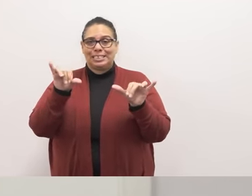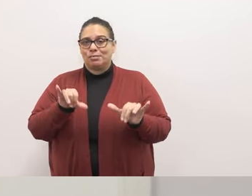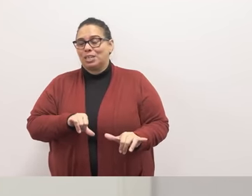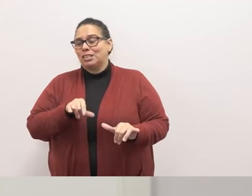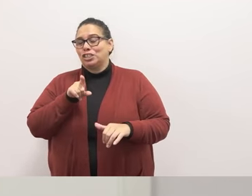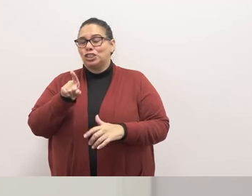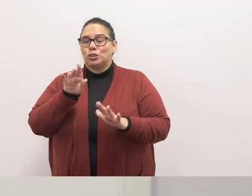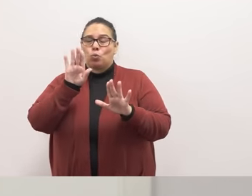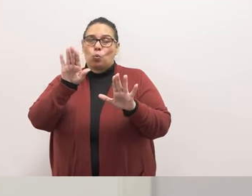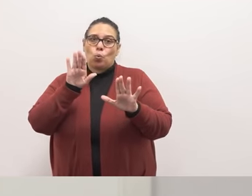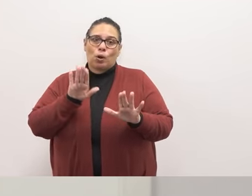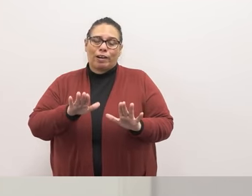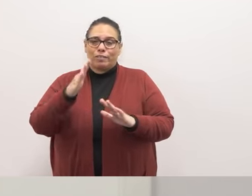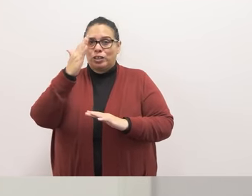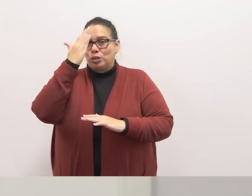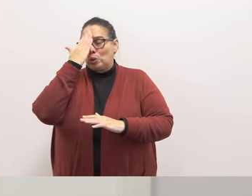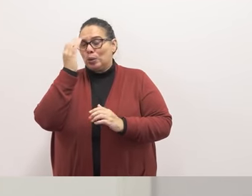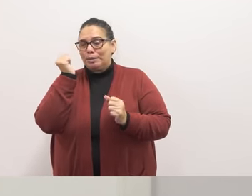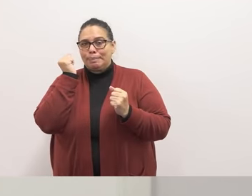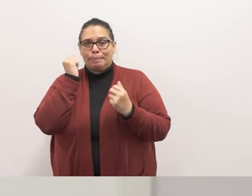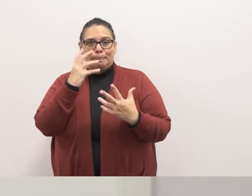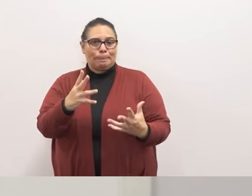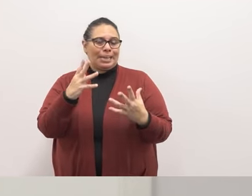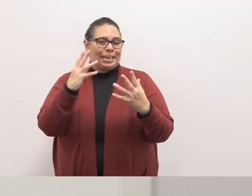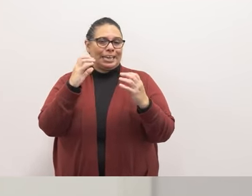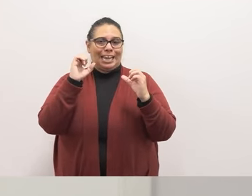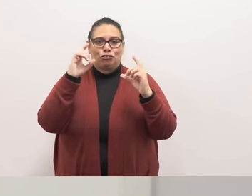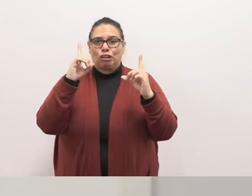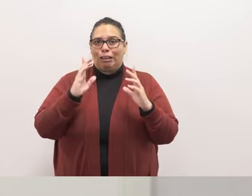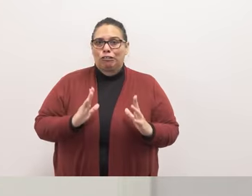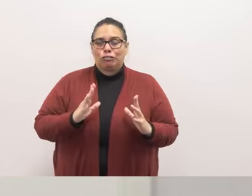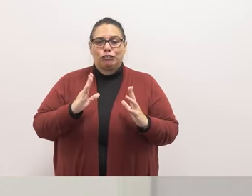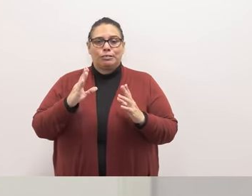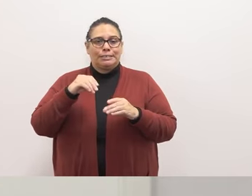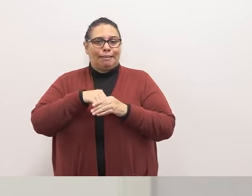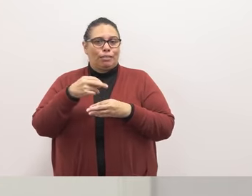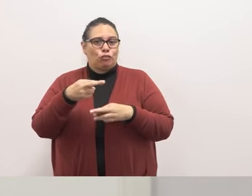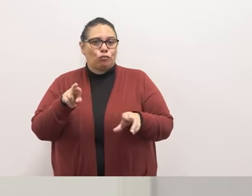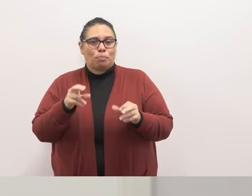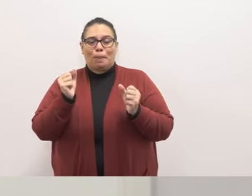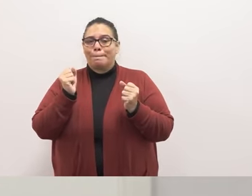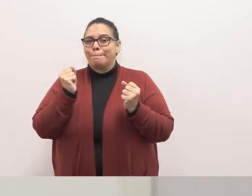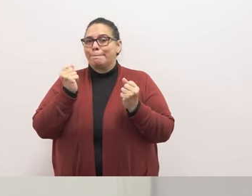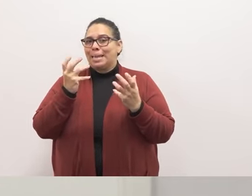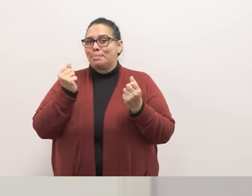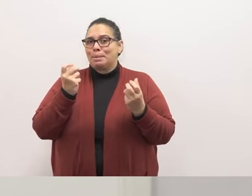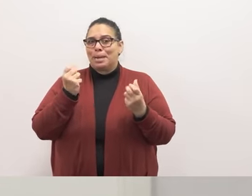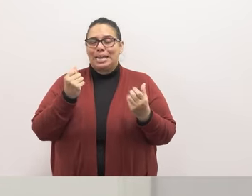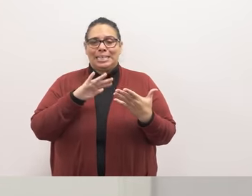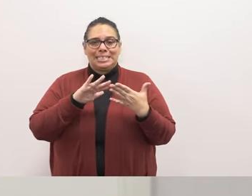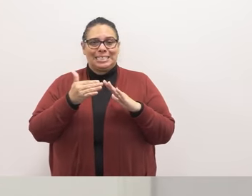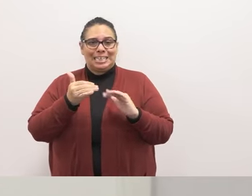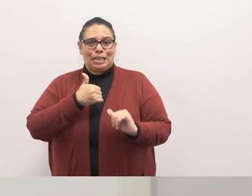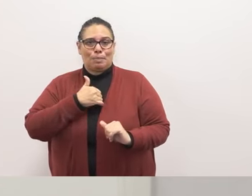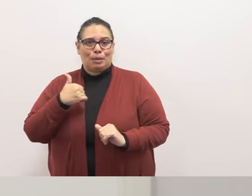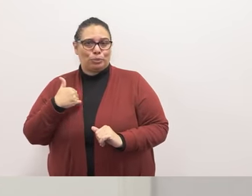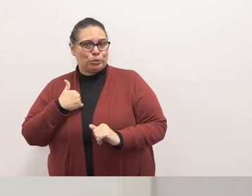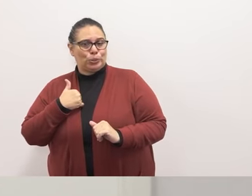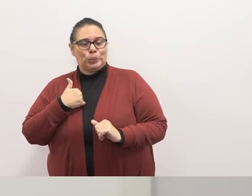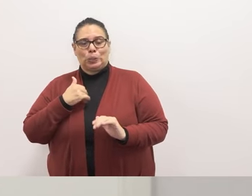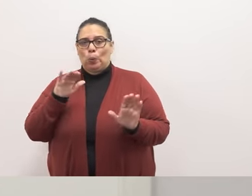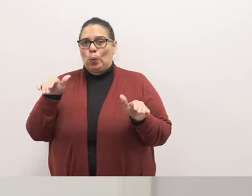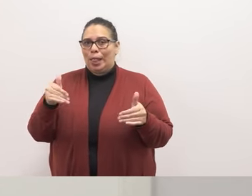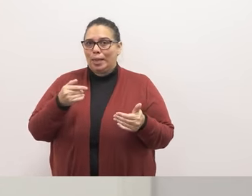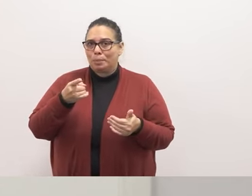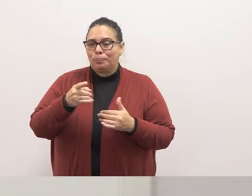to know and lots of educators in the room and members of our city got to welcome her into her position so hopefully you all will meet her in the months to come